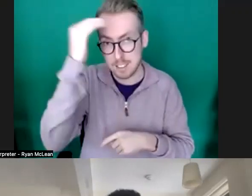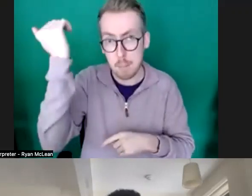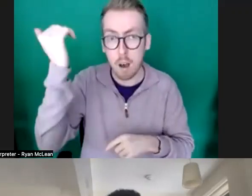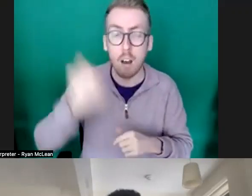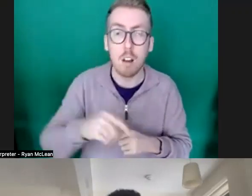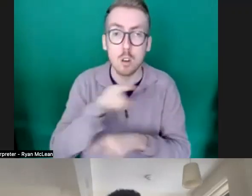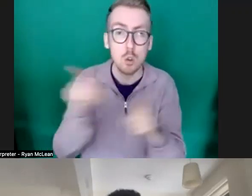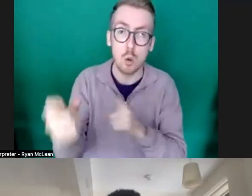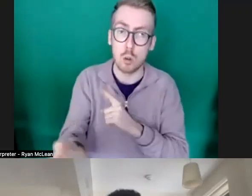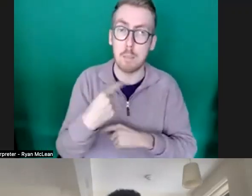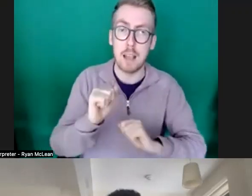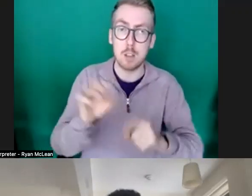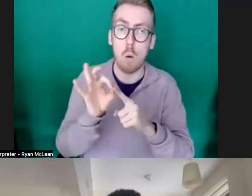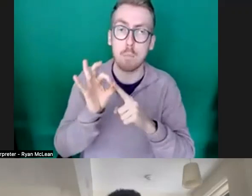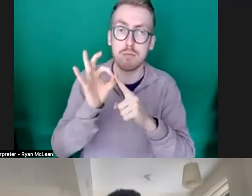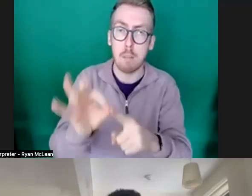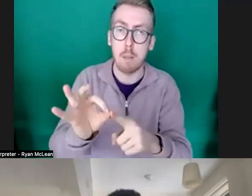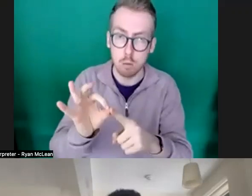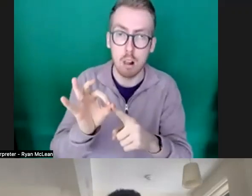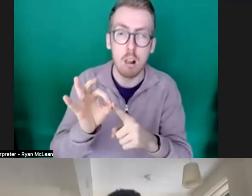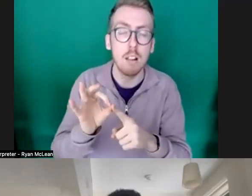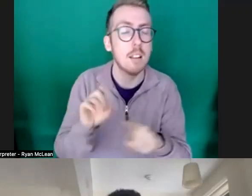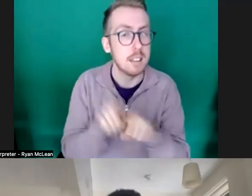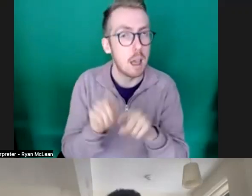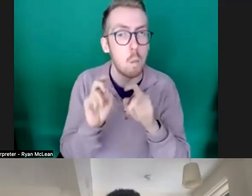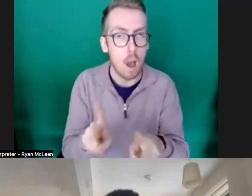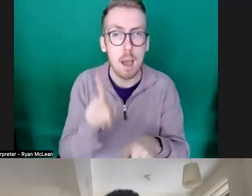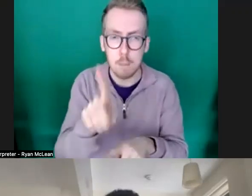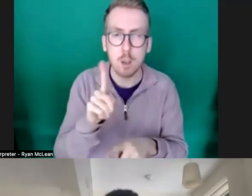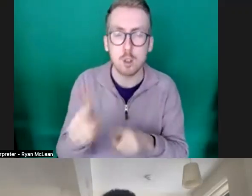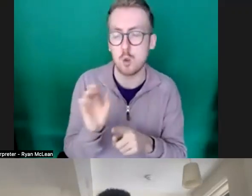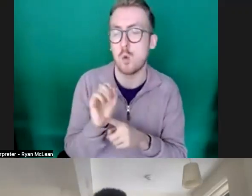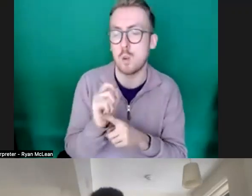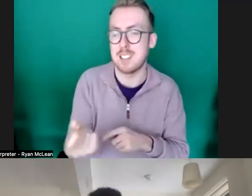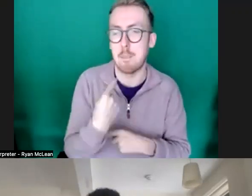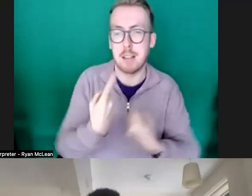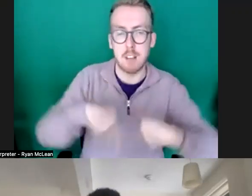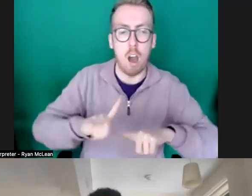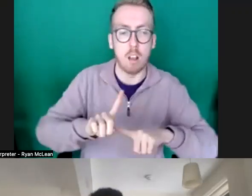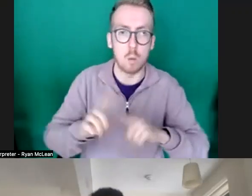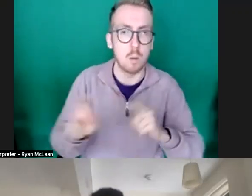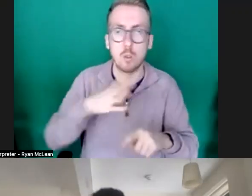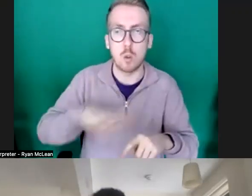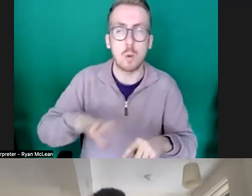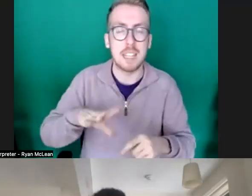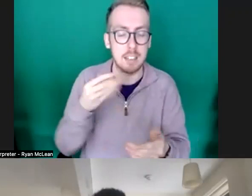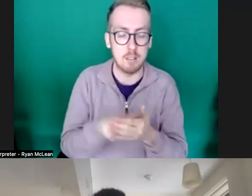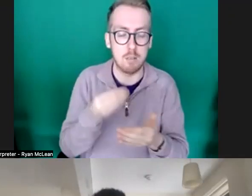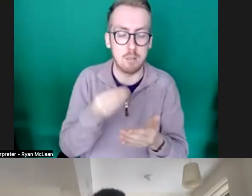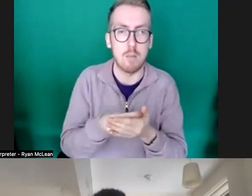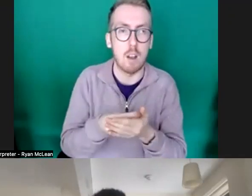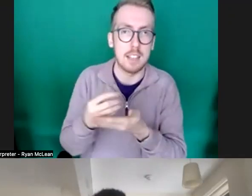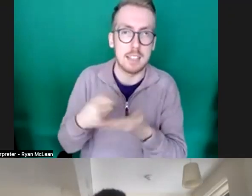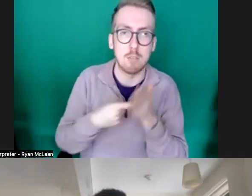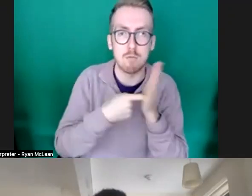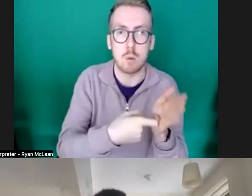submit your proposal and through that as normal and but you just submit it without any kind of request for kind of creation support um